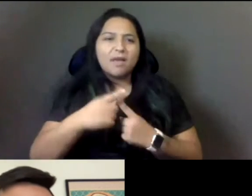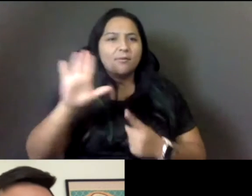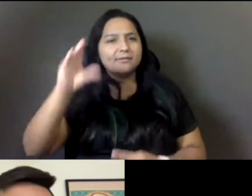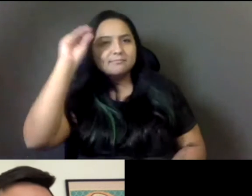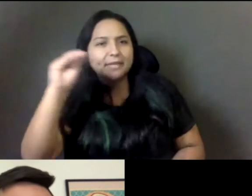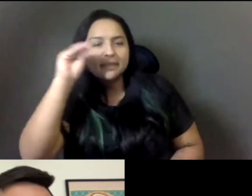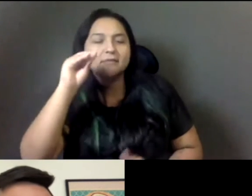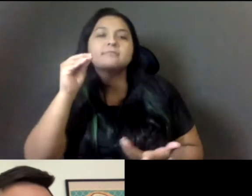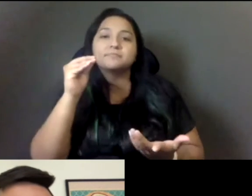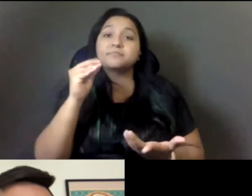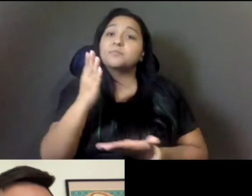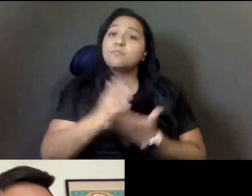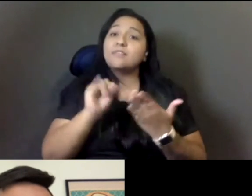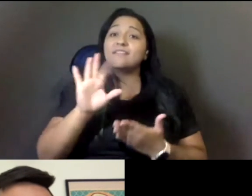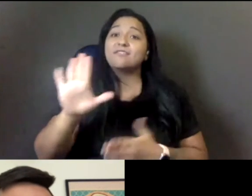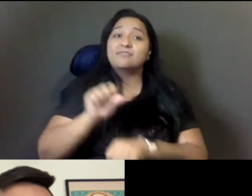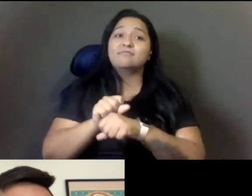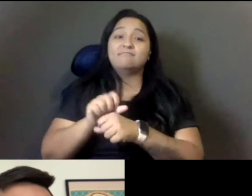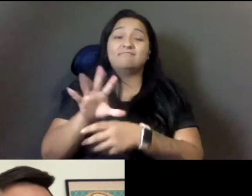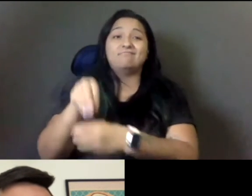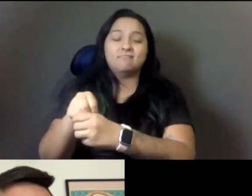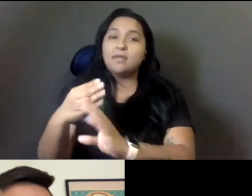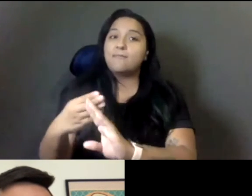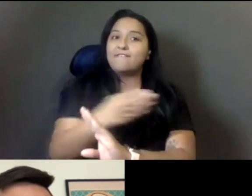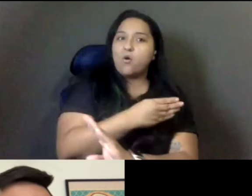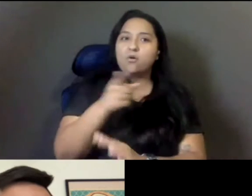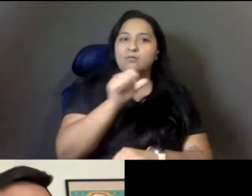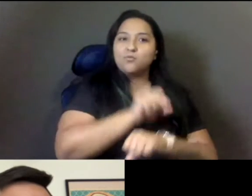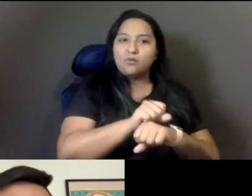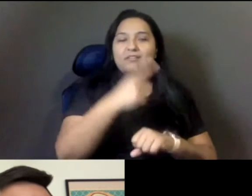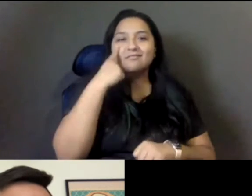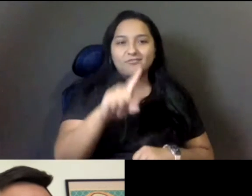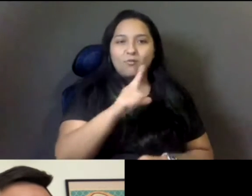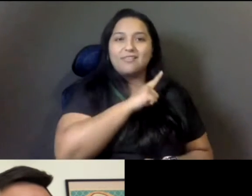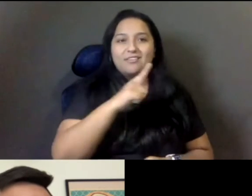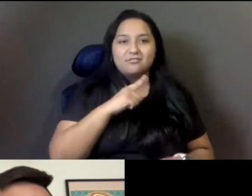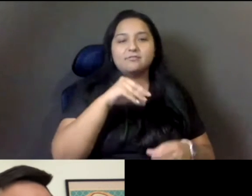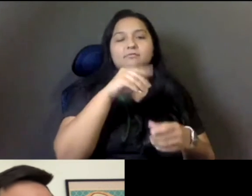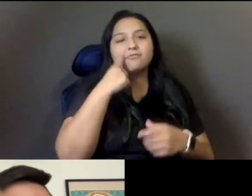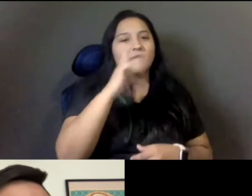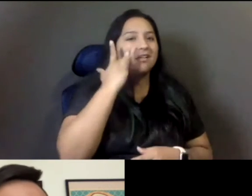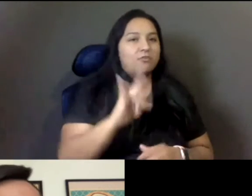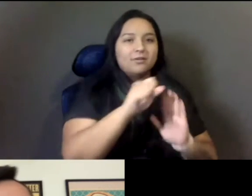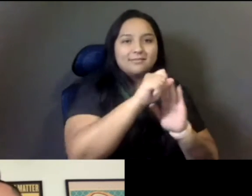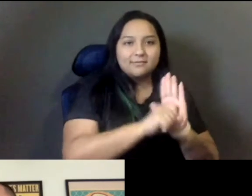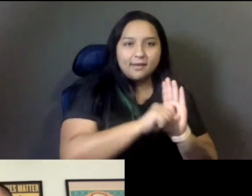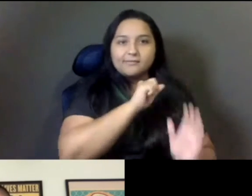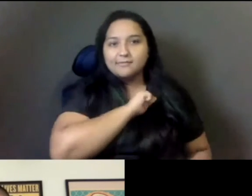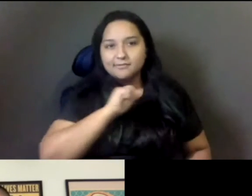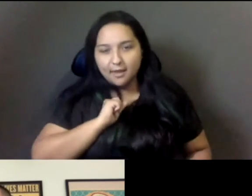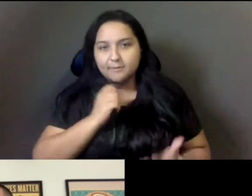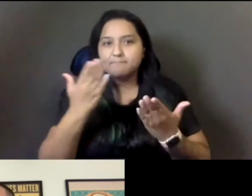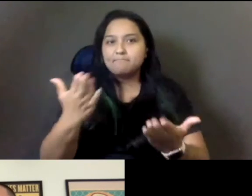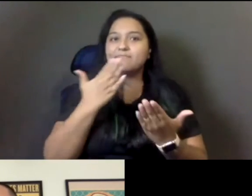assembly member, he worked on policy and legislation for both the California state Senate and assembly, um, assembly member Lee, thank you for speaking with us tonight.